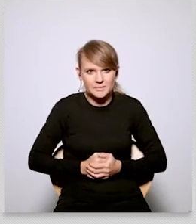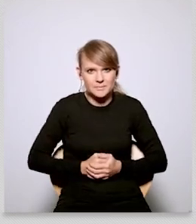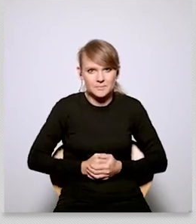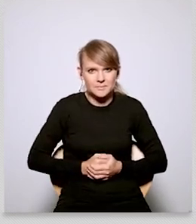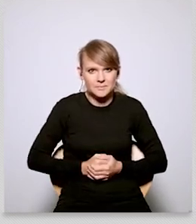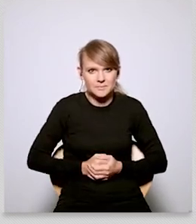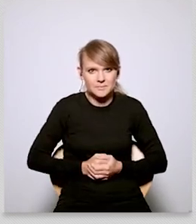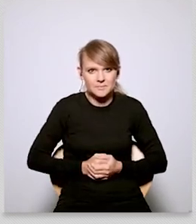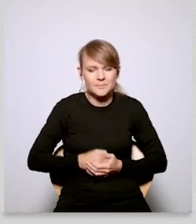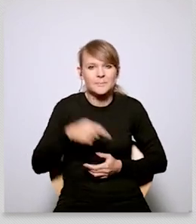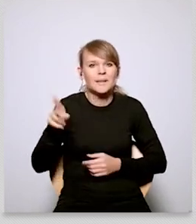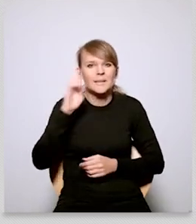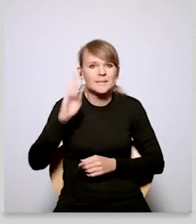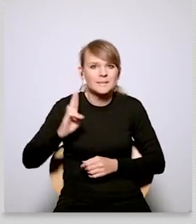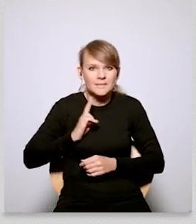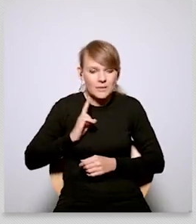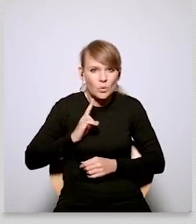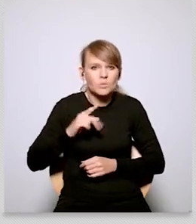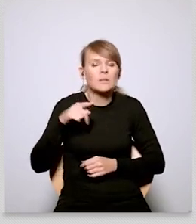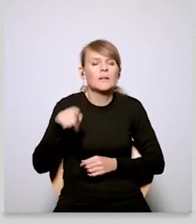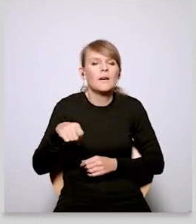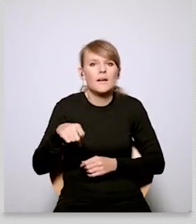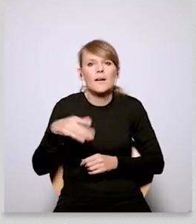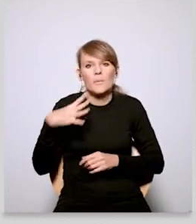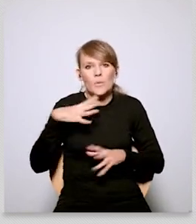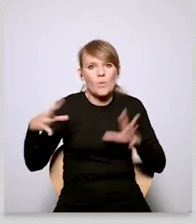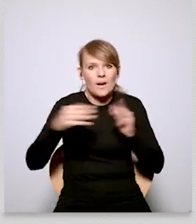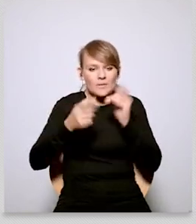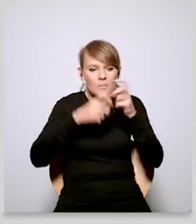ago we did some other research